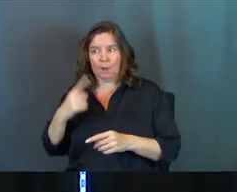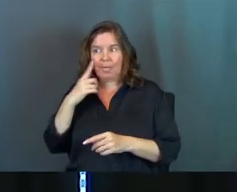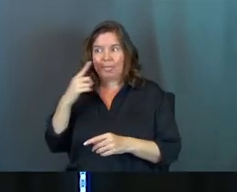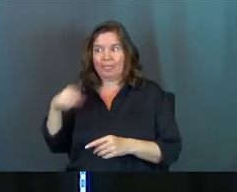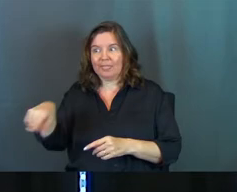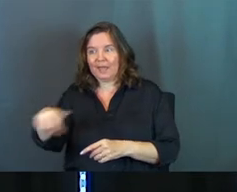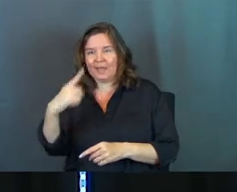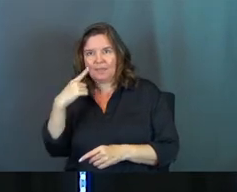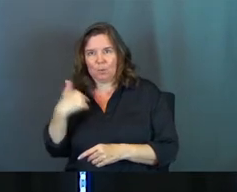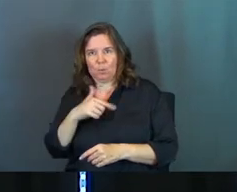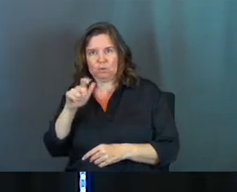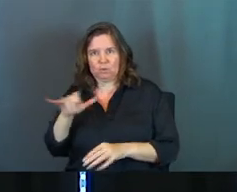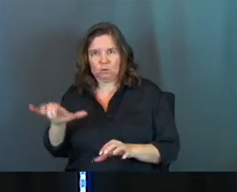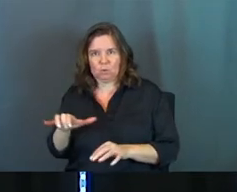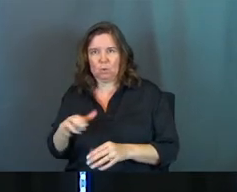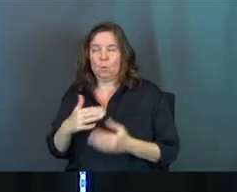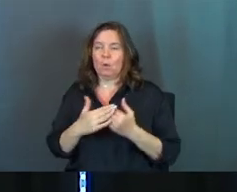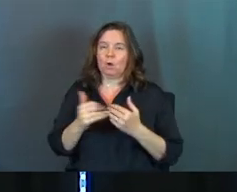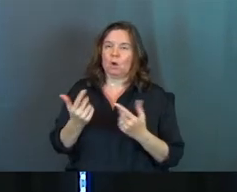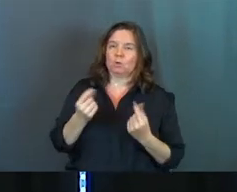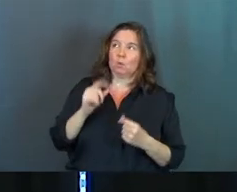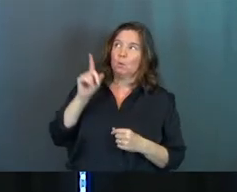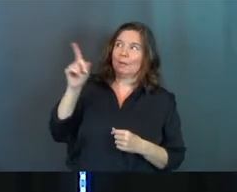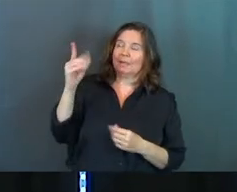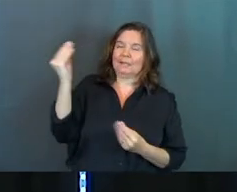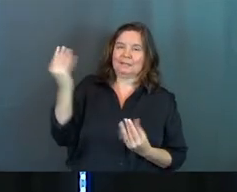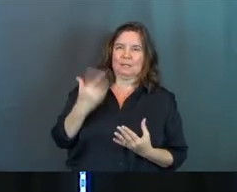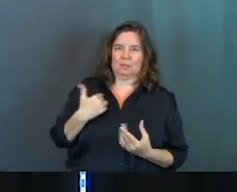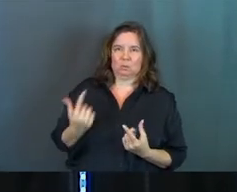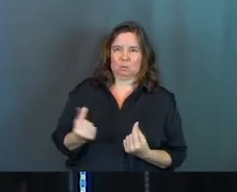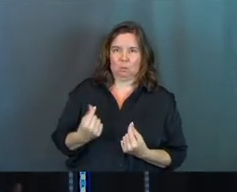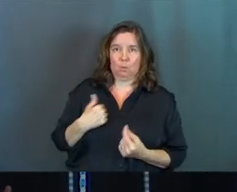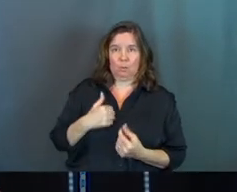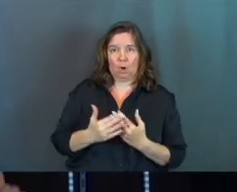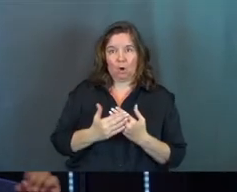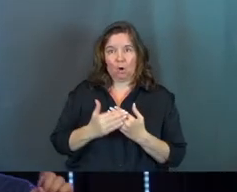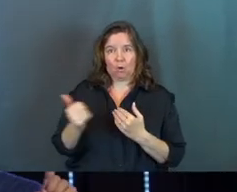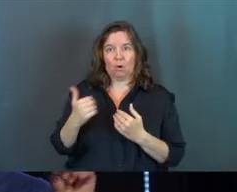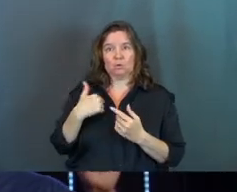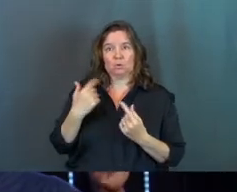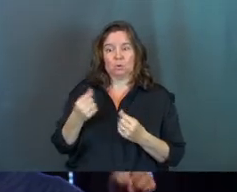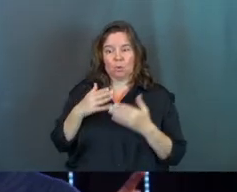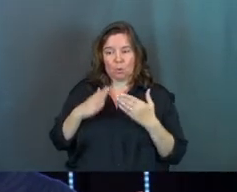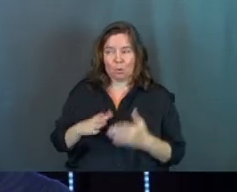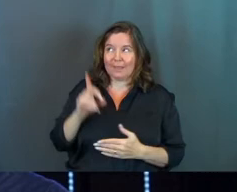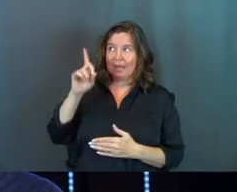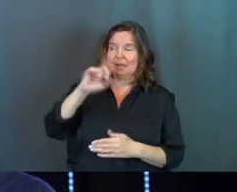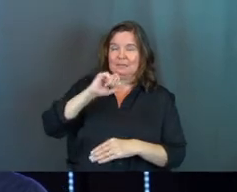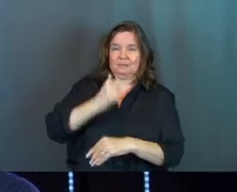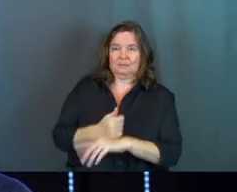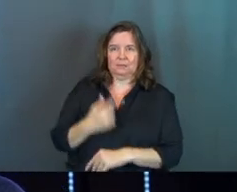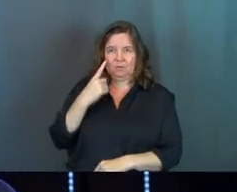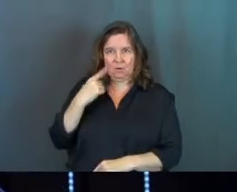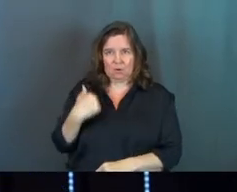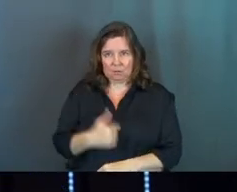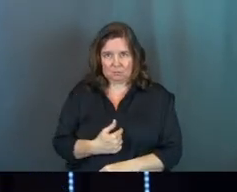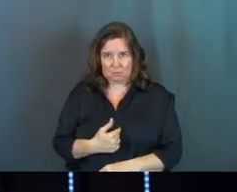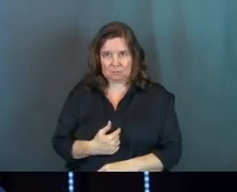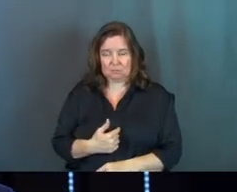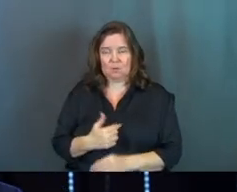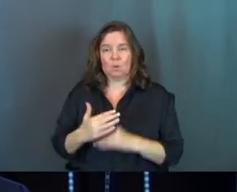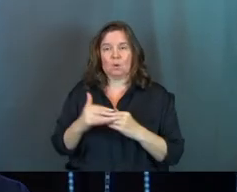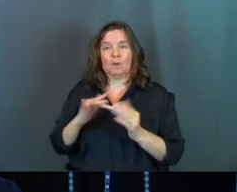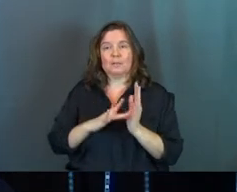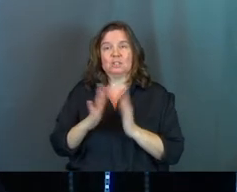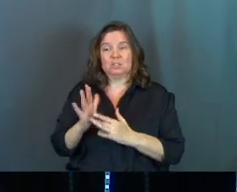think we should do. We are called to do what he says. We are called to go the way that he says. We are called by